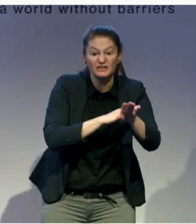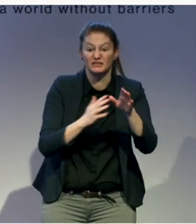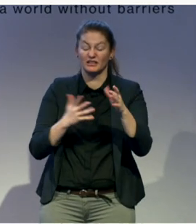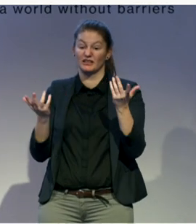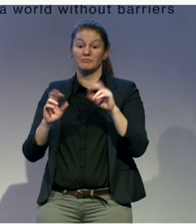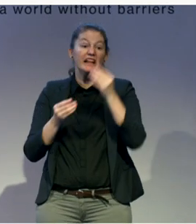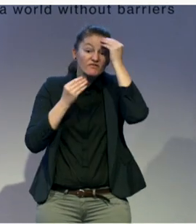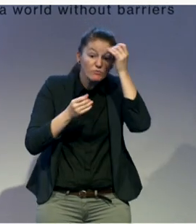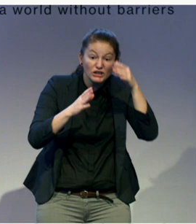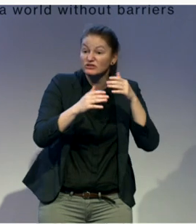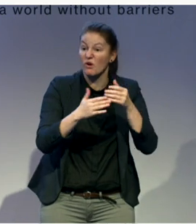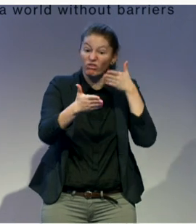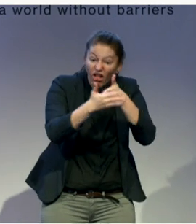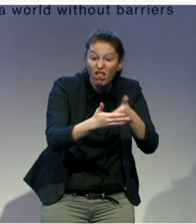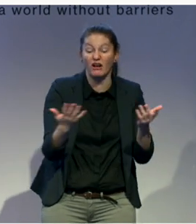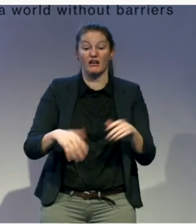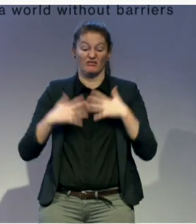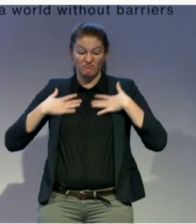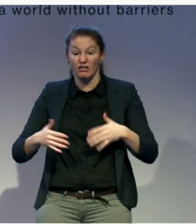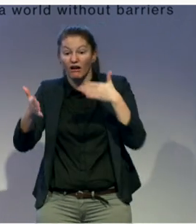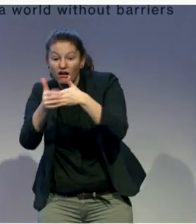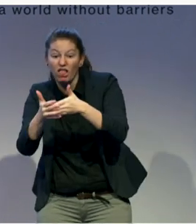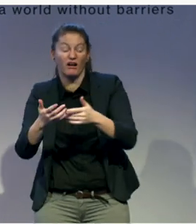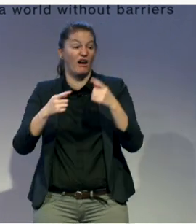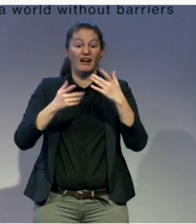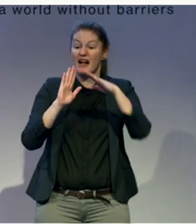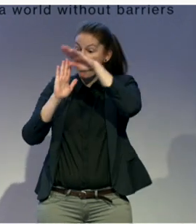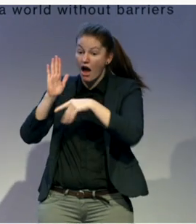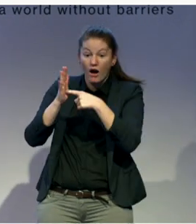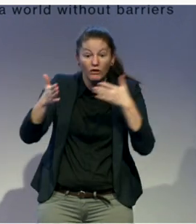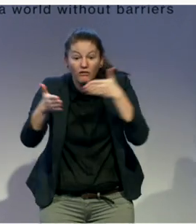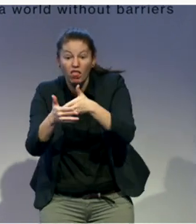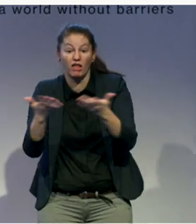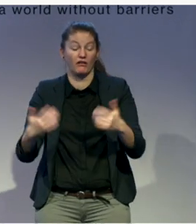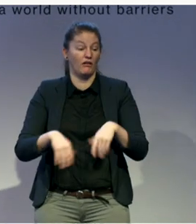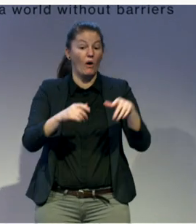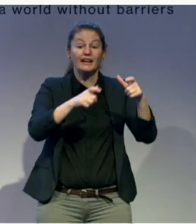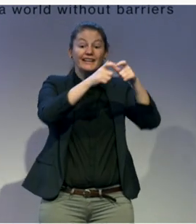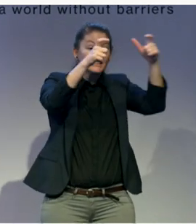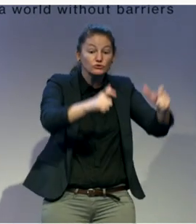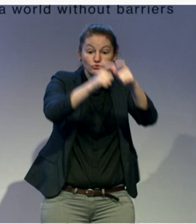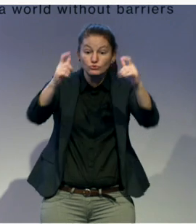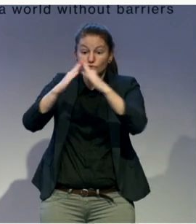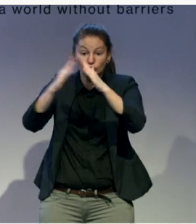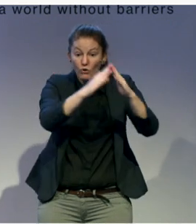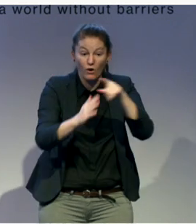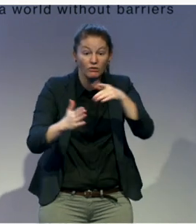legal and administrative barriers, institutional segregation, and limited support and or funding.